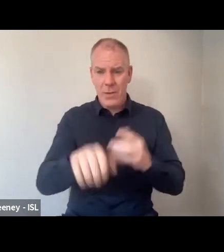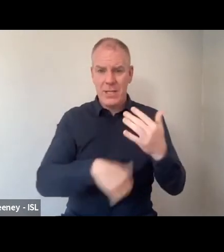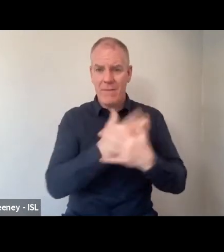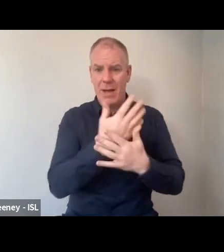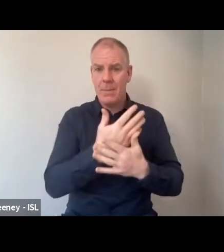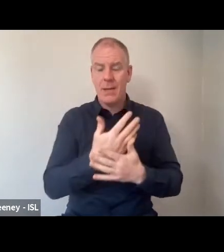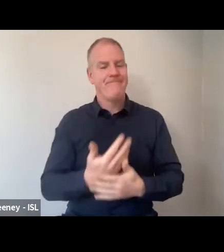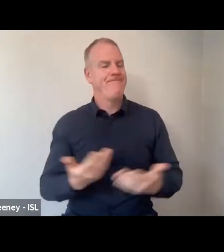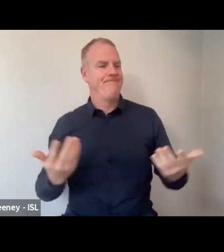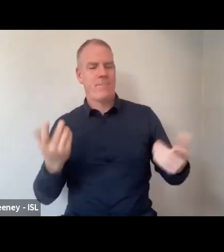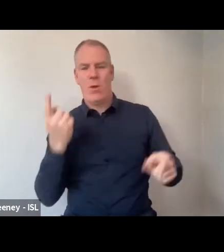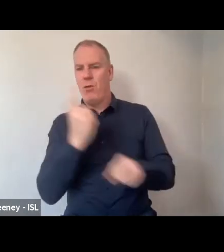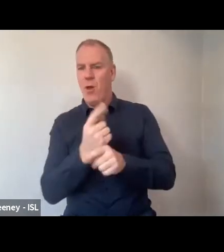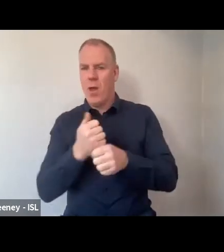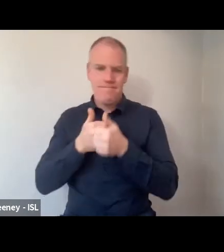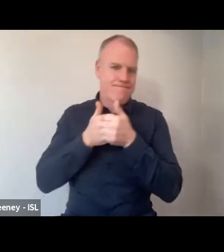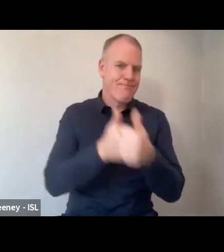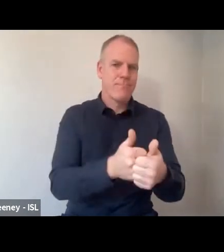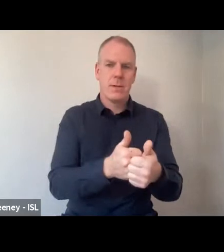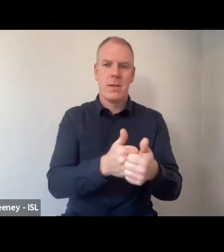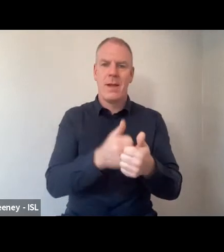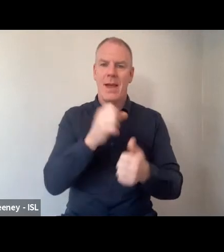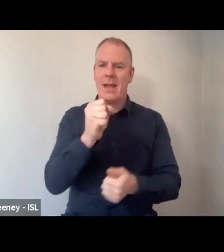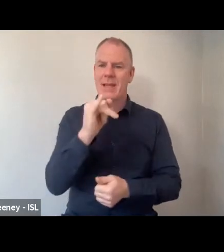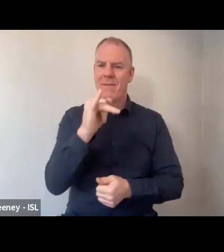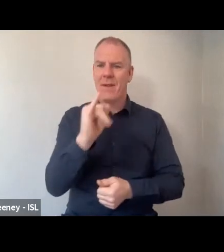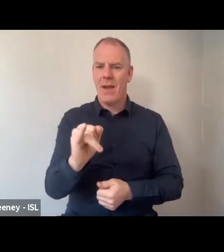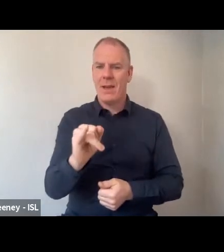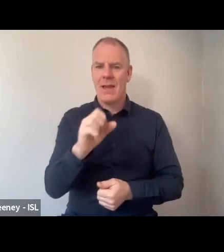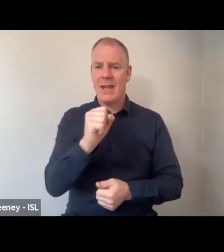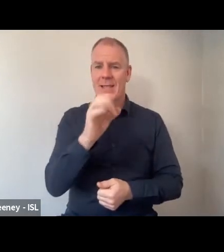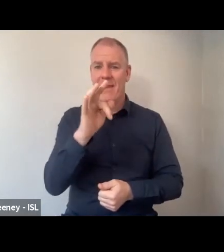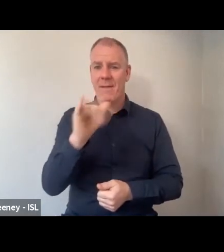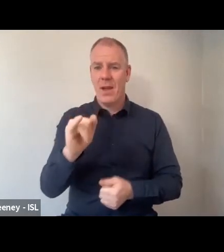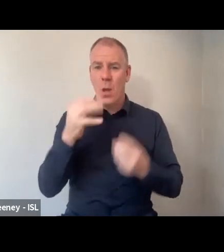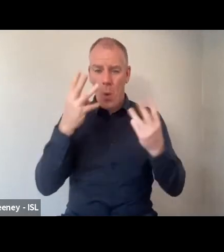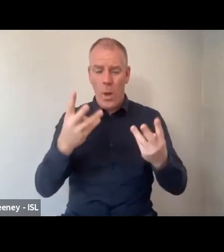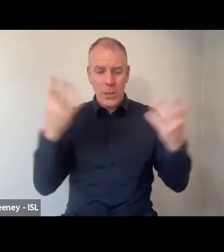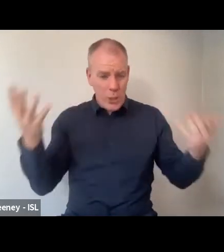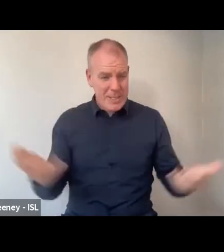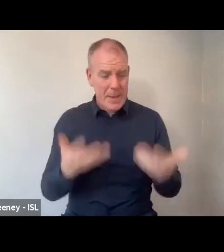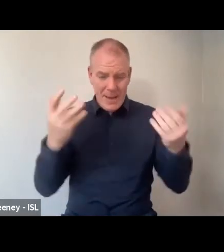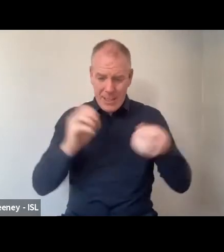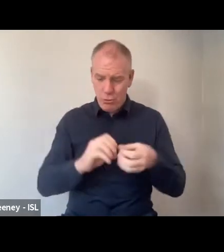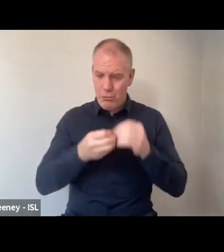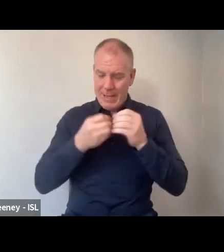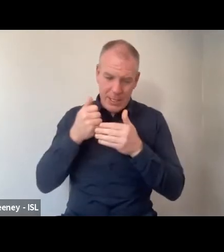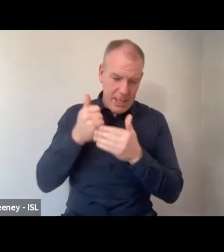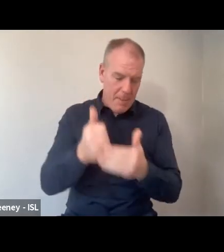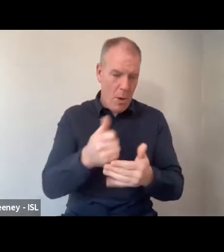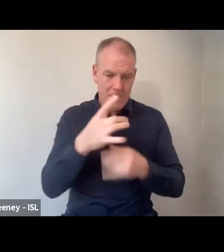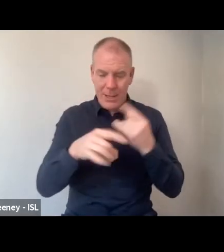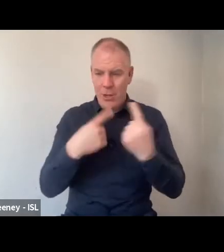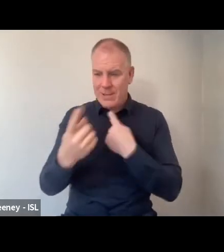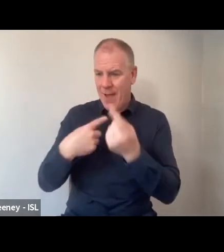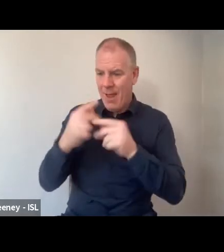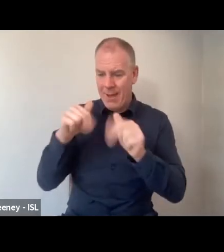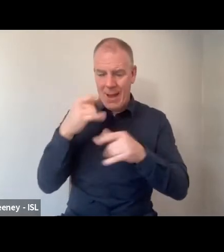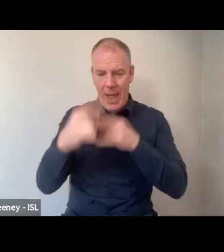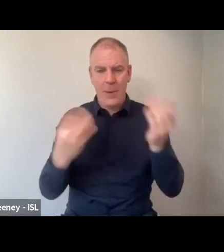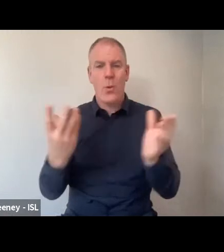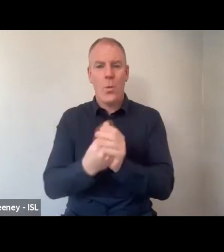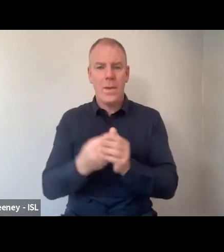strongly underpins SFI's commitment to stimulating, creating, supporting and enabling dialogue with the public.